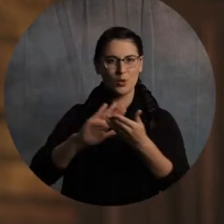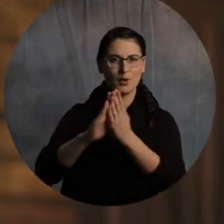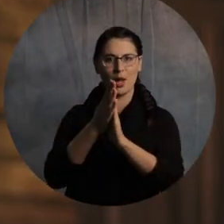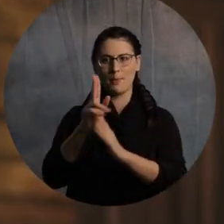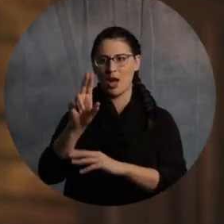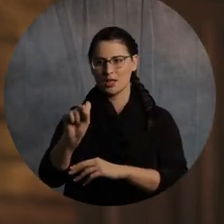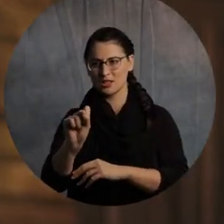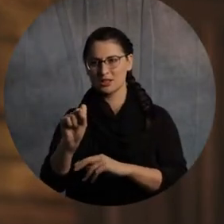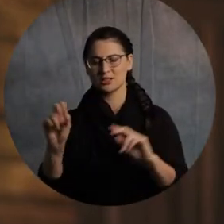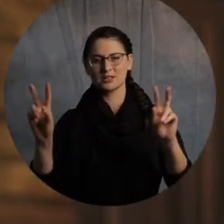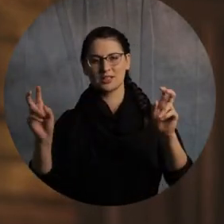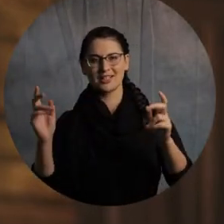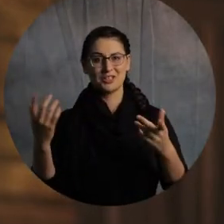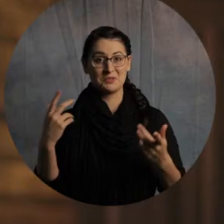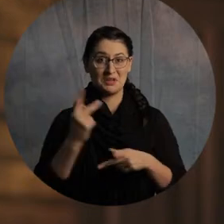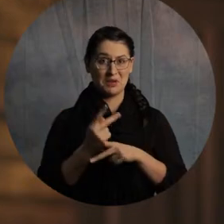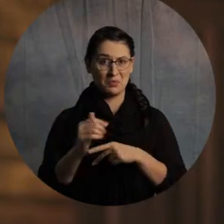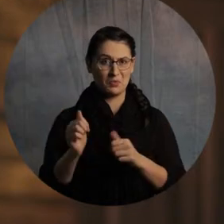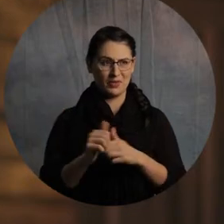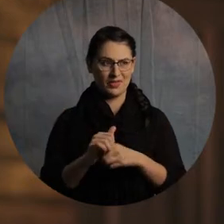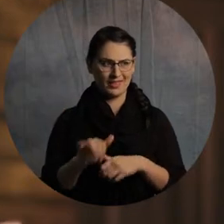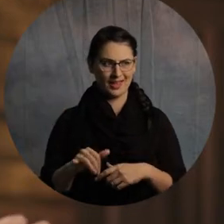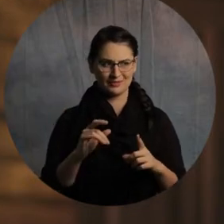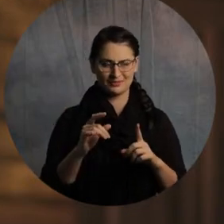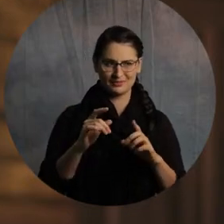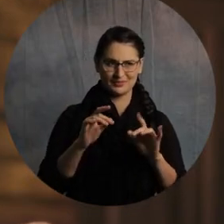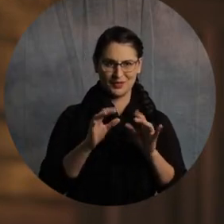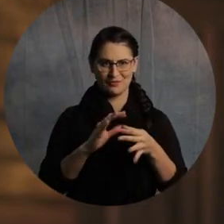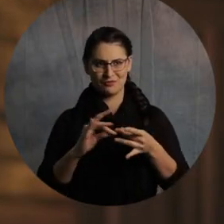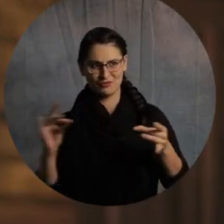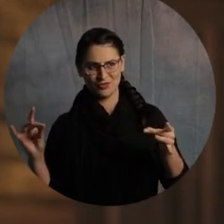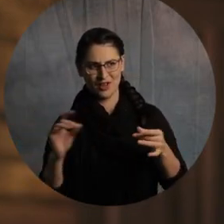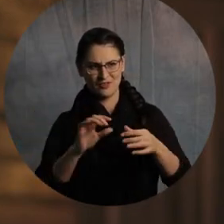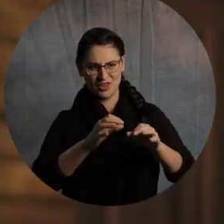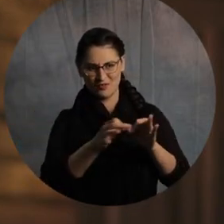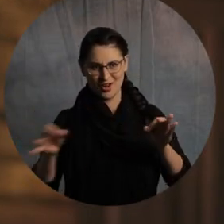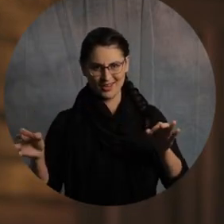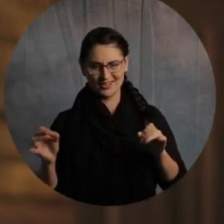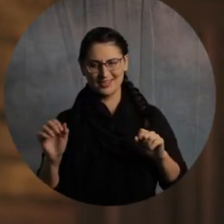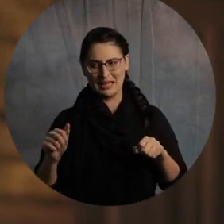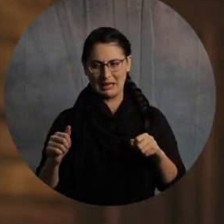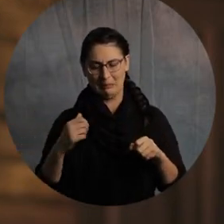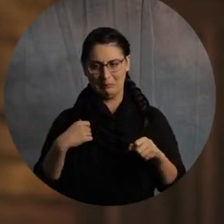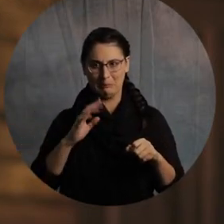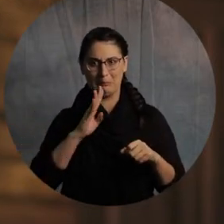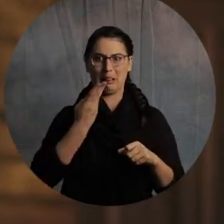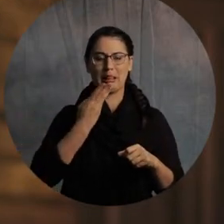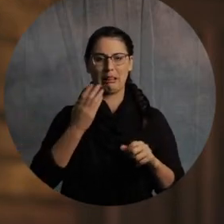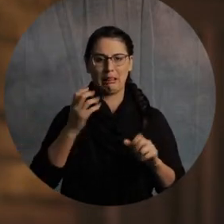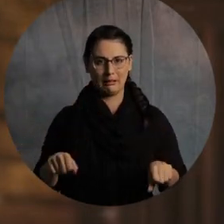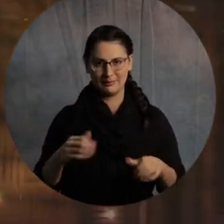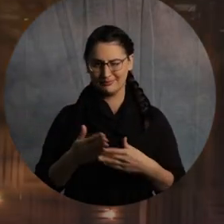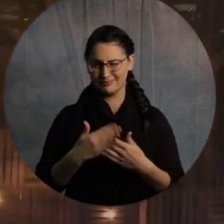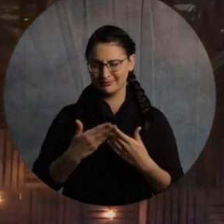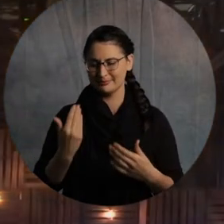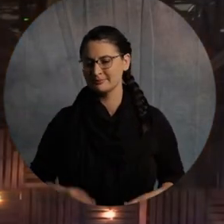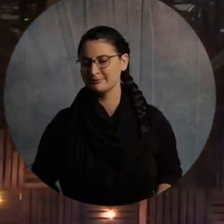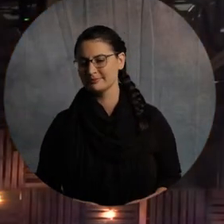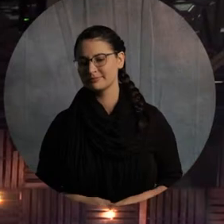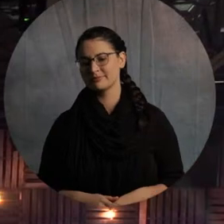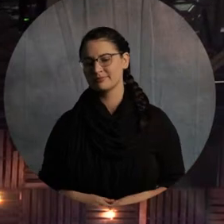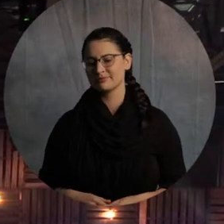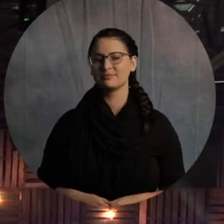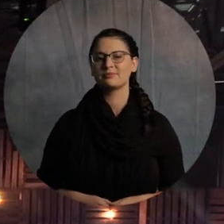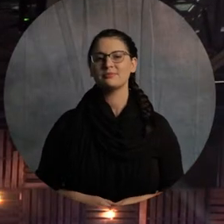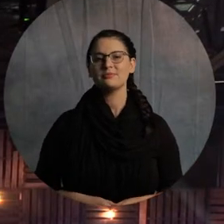you've got to be careful. All right. That can get really bad. You with me, Jason? Jason Kelly's doing this at me. All right. So,